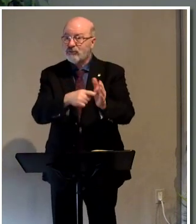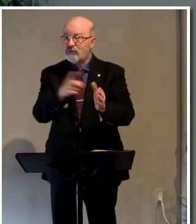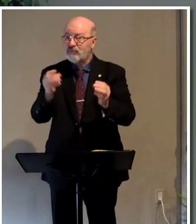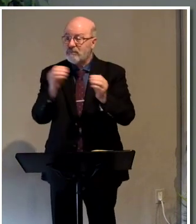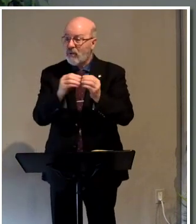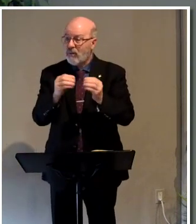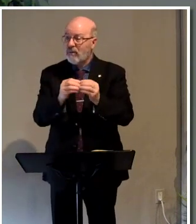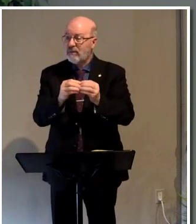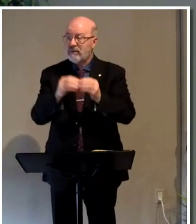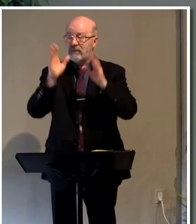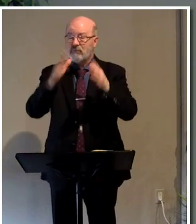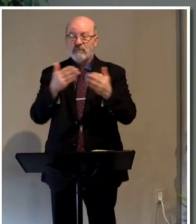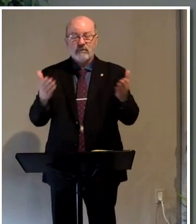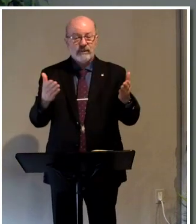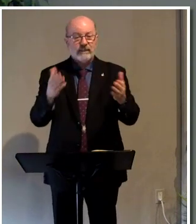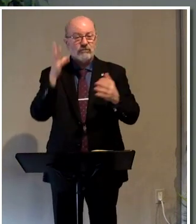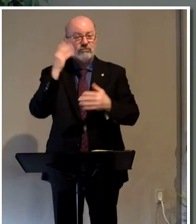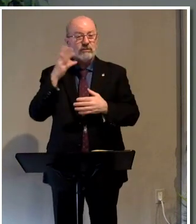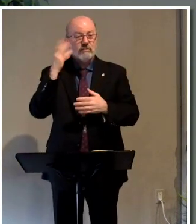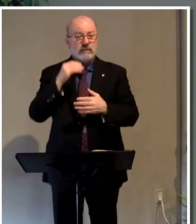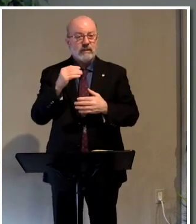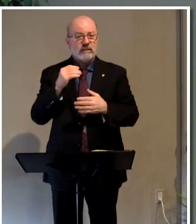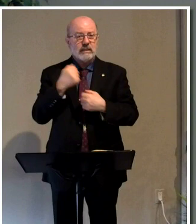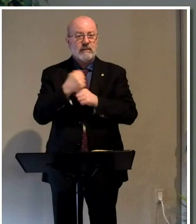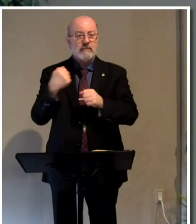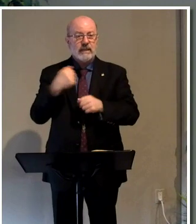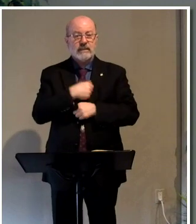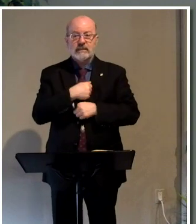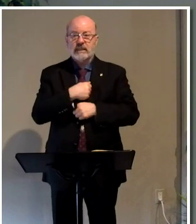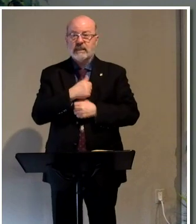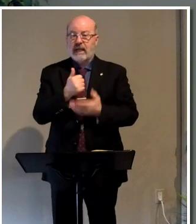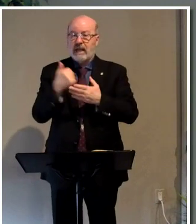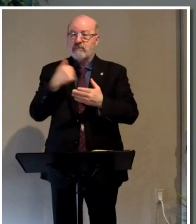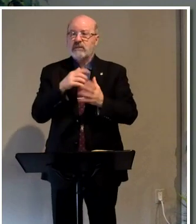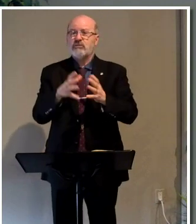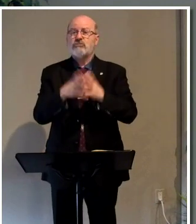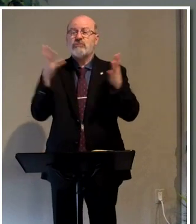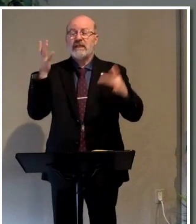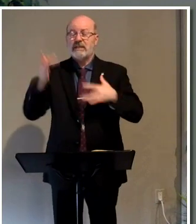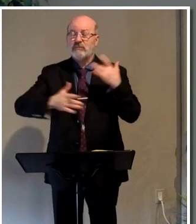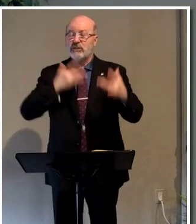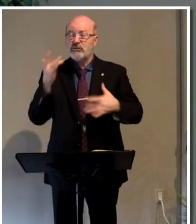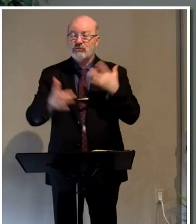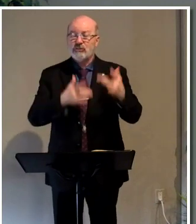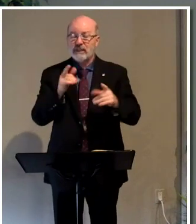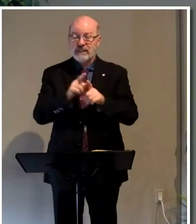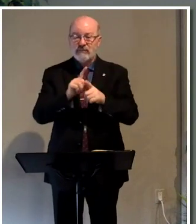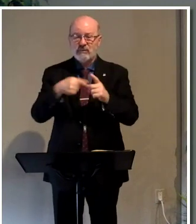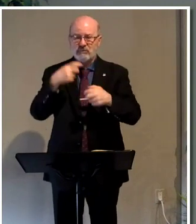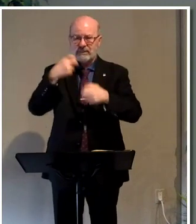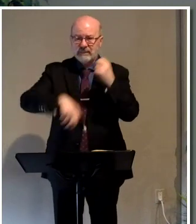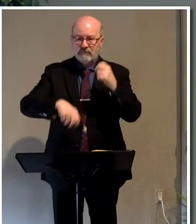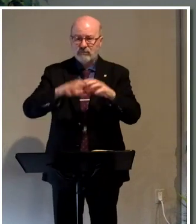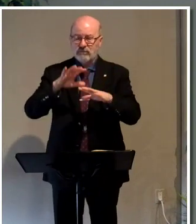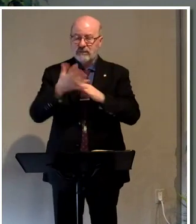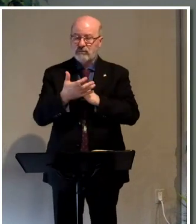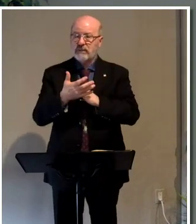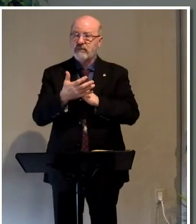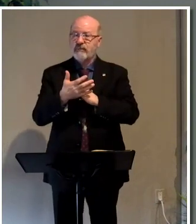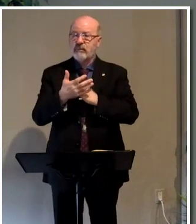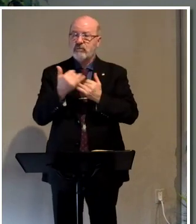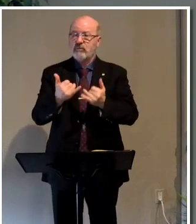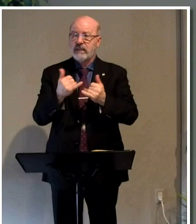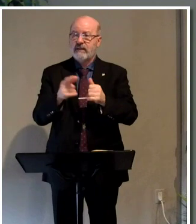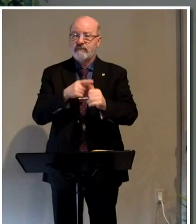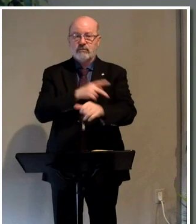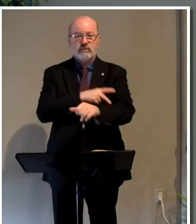And it's a wonderful thing to experience. And it causes us and helps us greatly rejoice even when we're in difficult situations. So today in